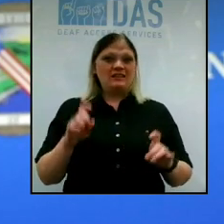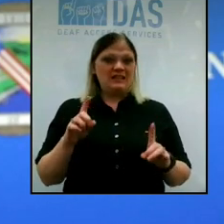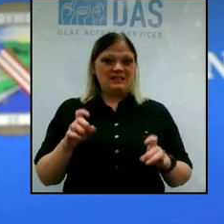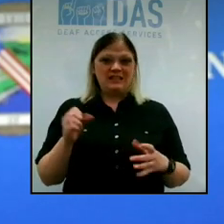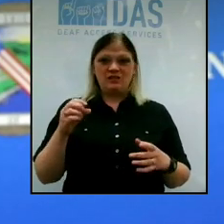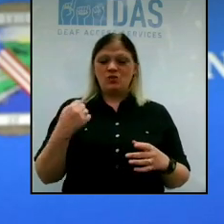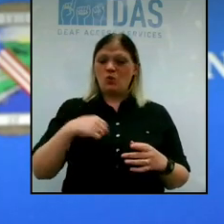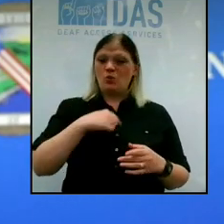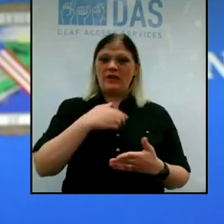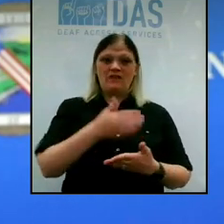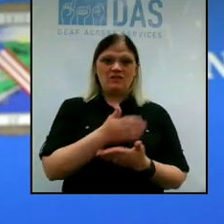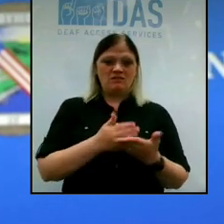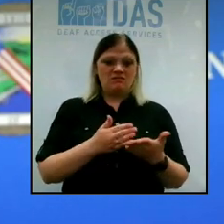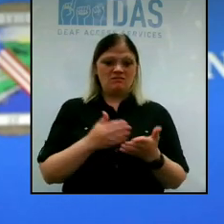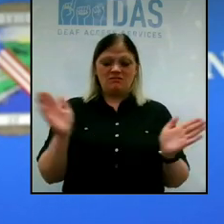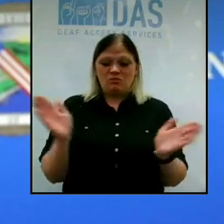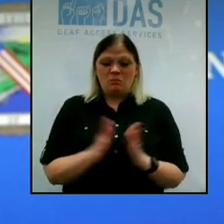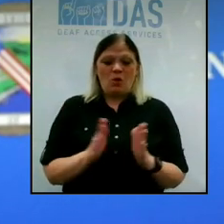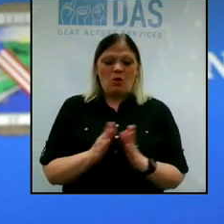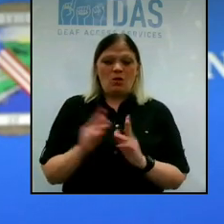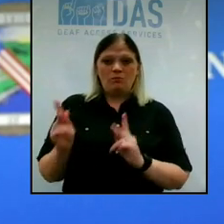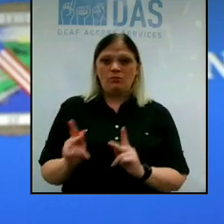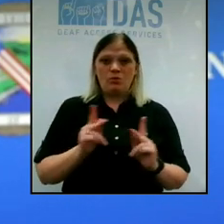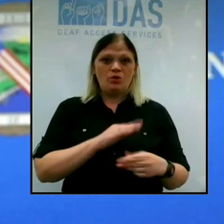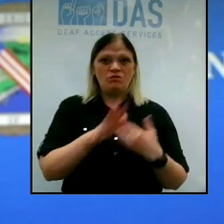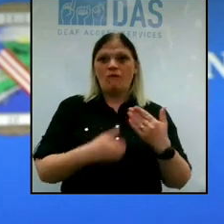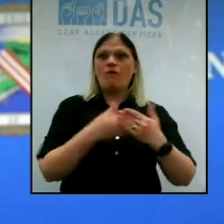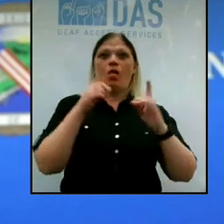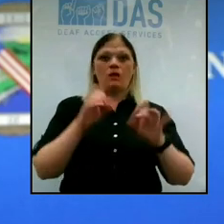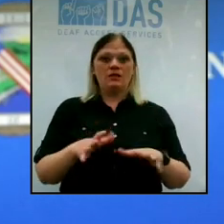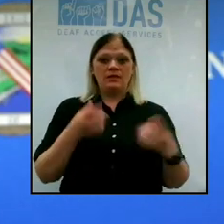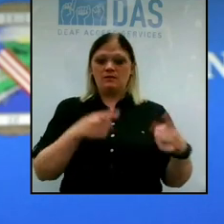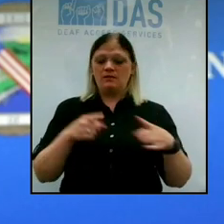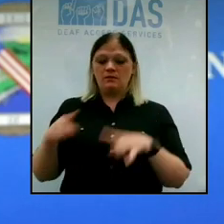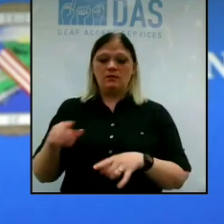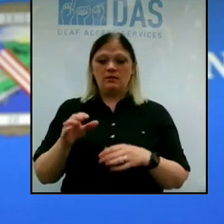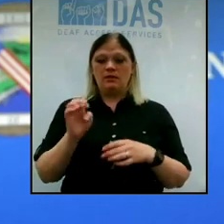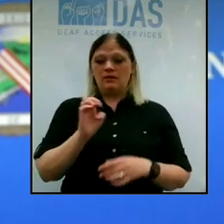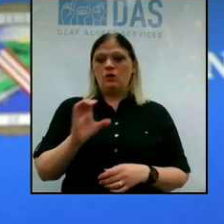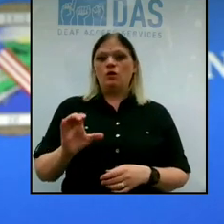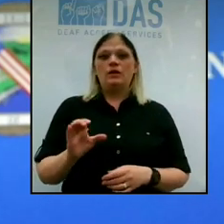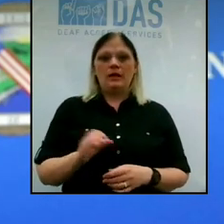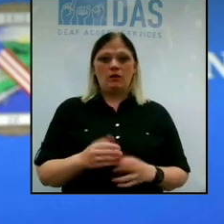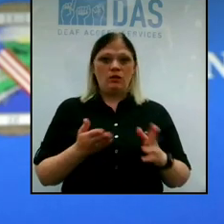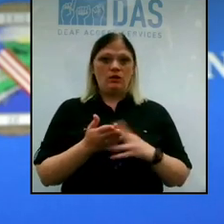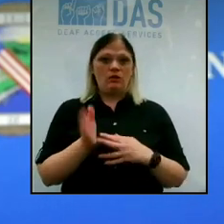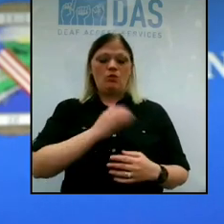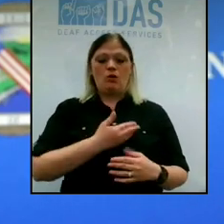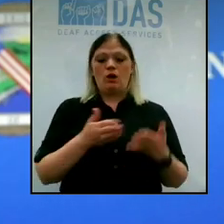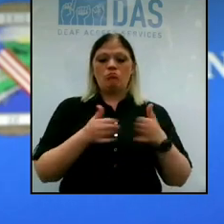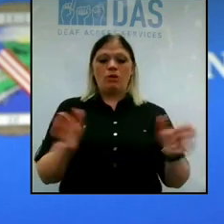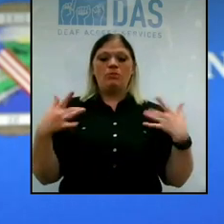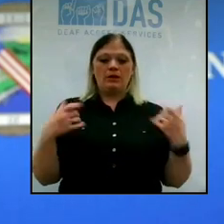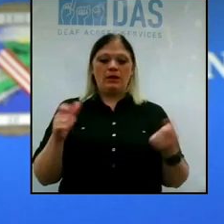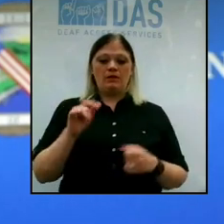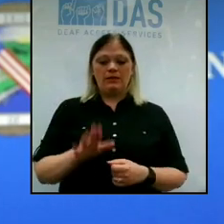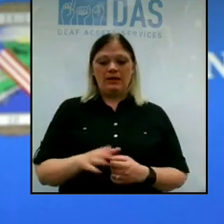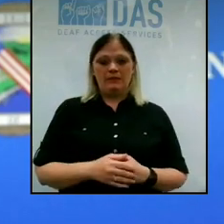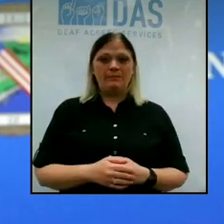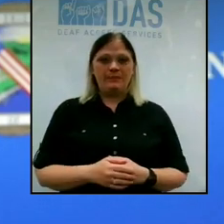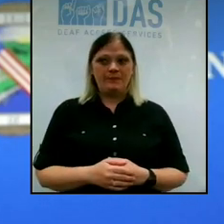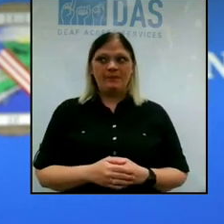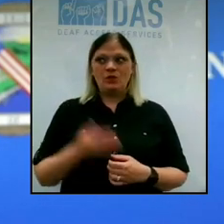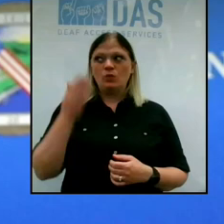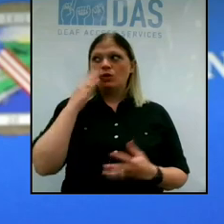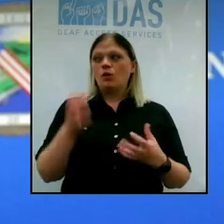small proportion of all the antibody tests that are done in Erie County that were done by our public health laboratory. So we know